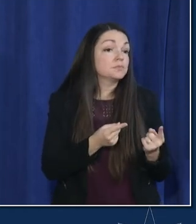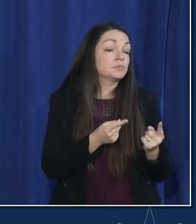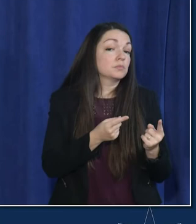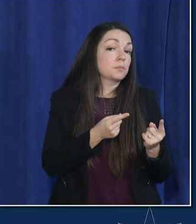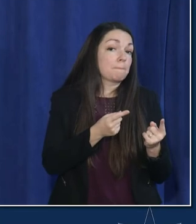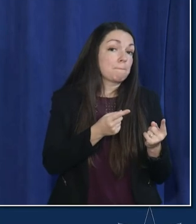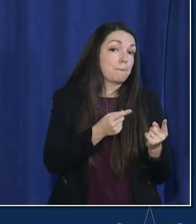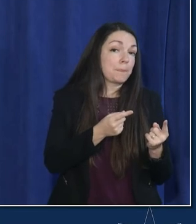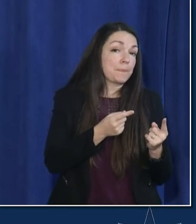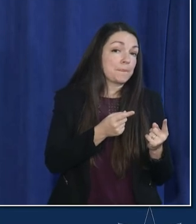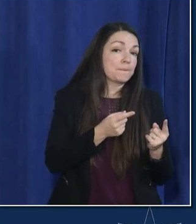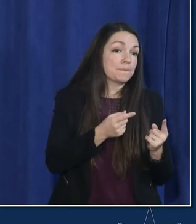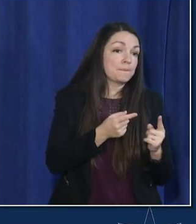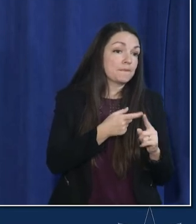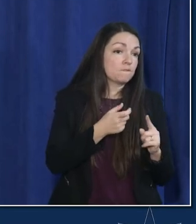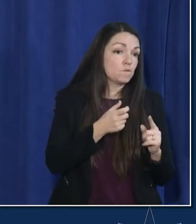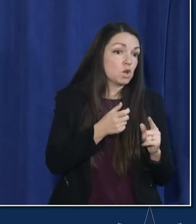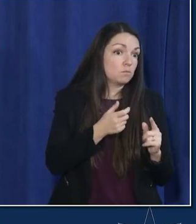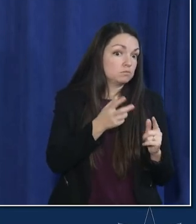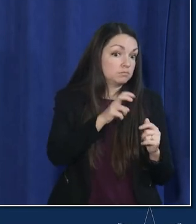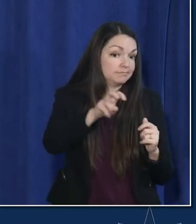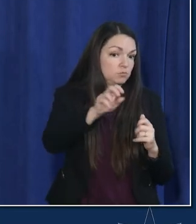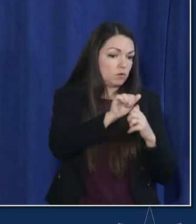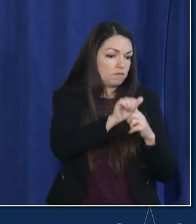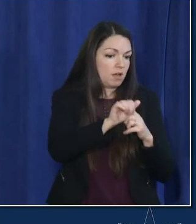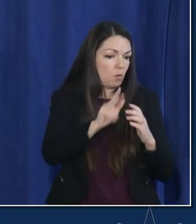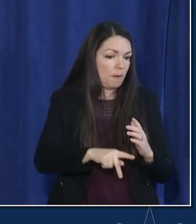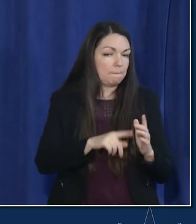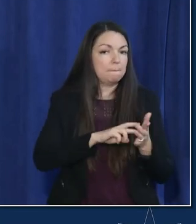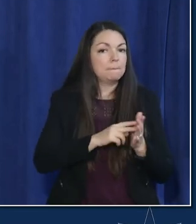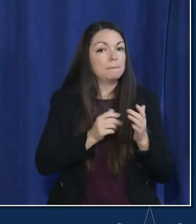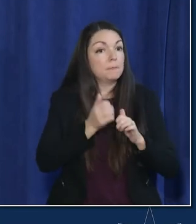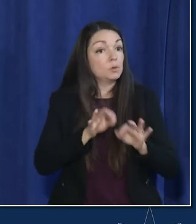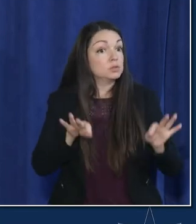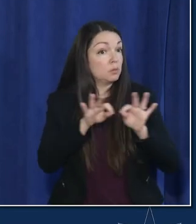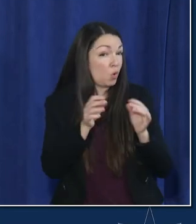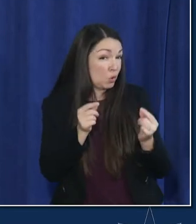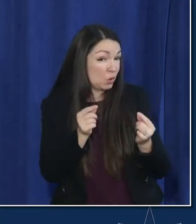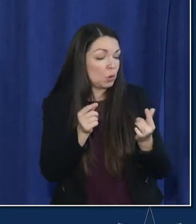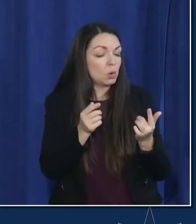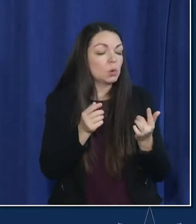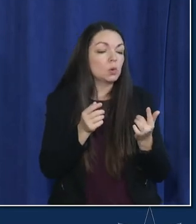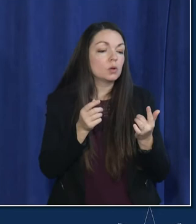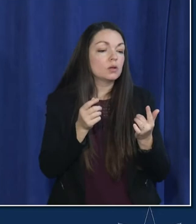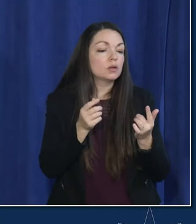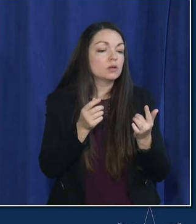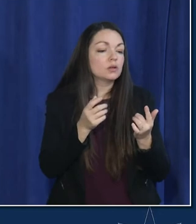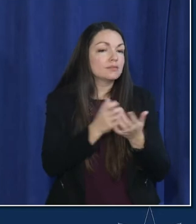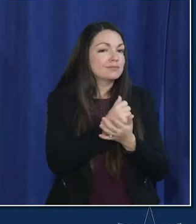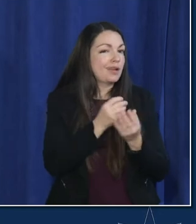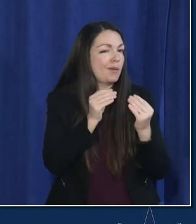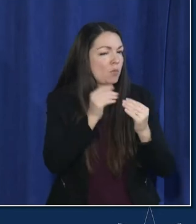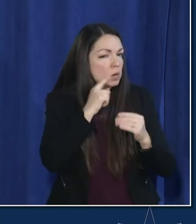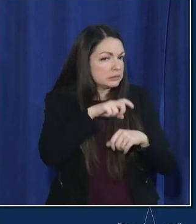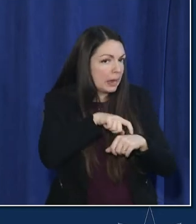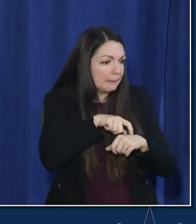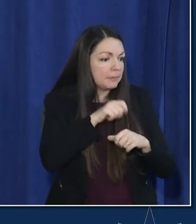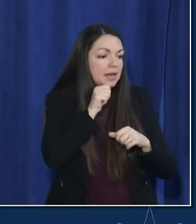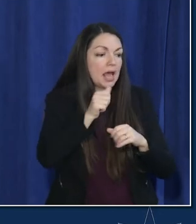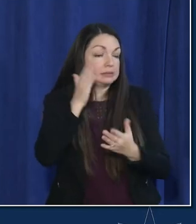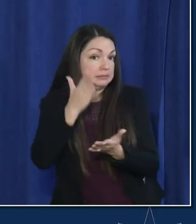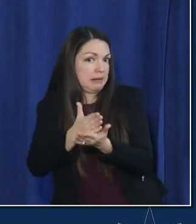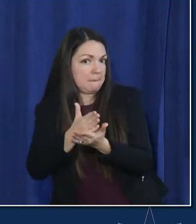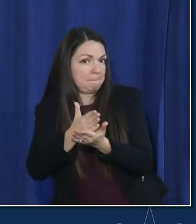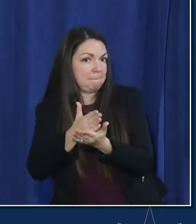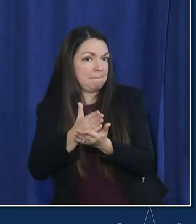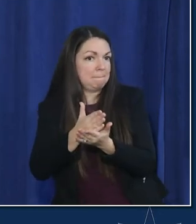travel follow-up is that the most important thing that that does is really buy time in a lot of ways as opposed to really stop it and i just want to remind